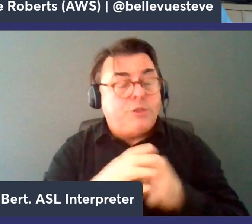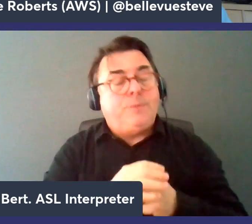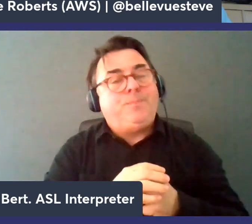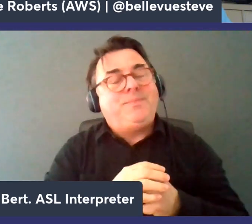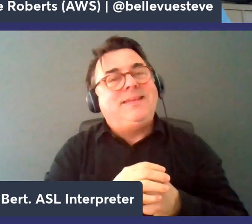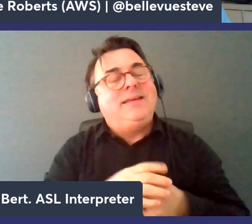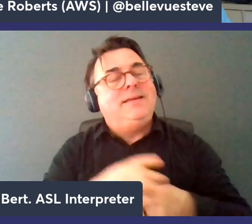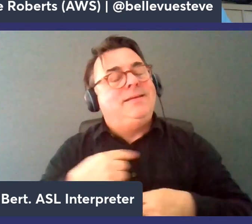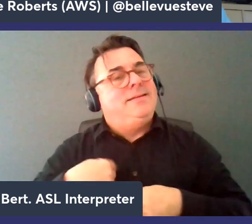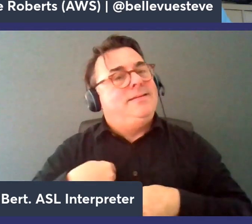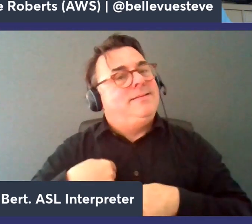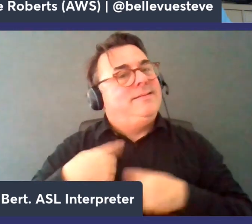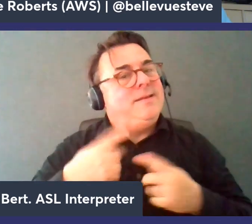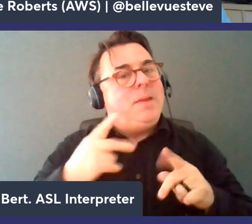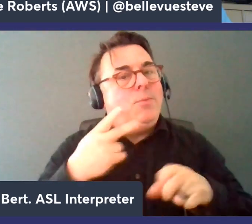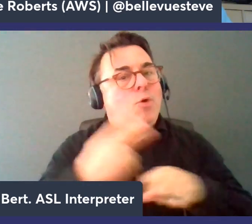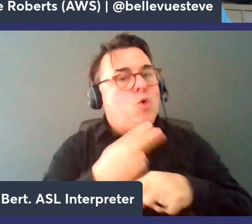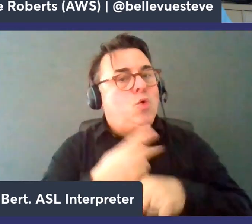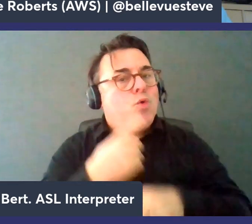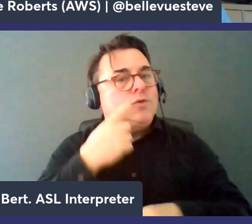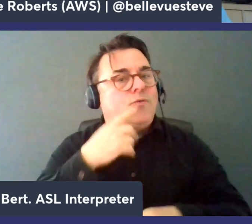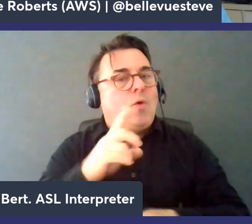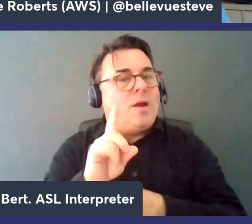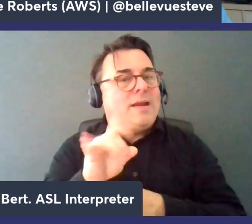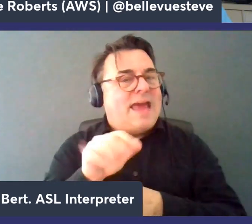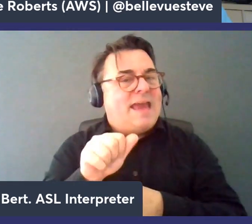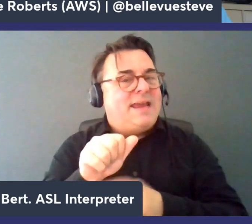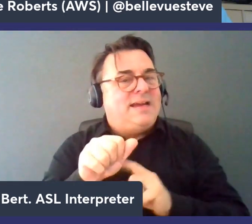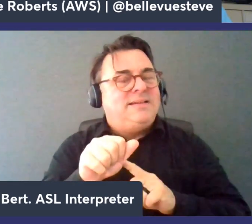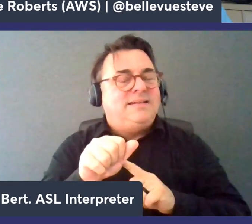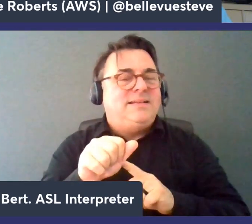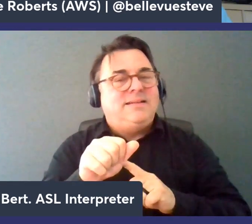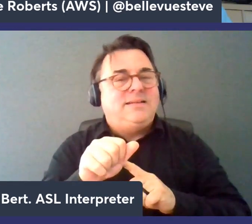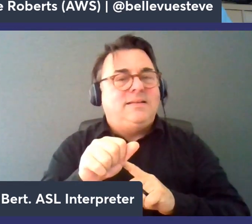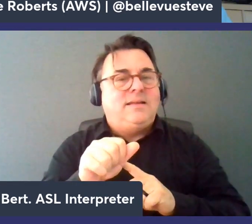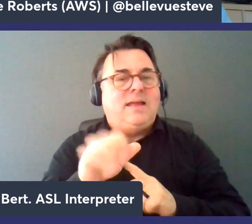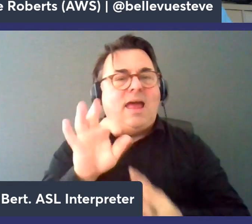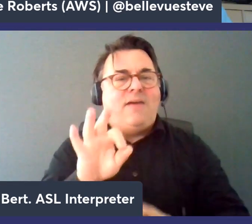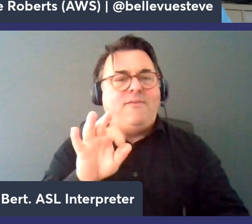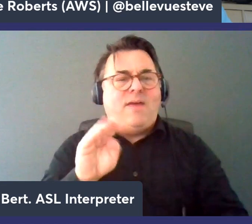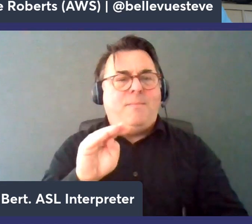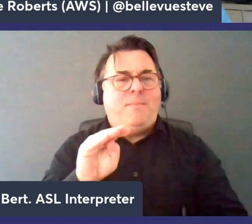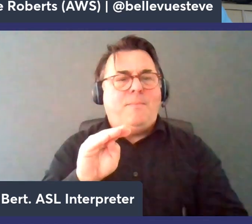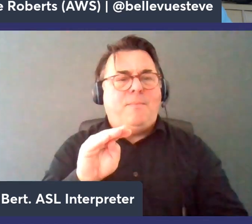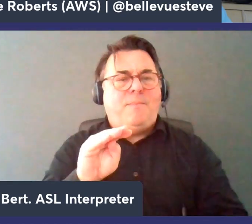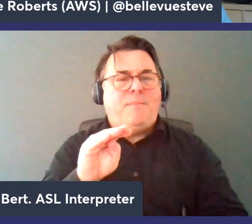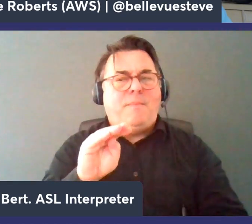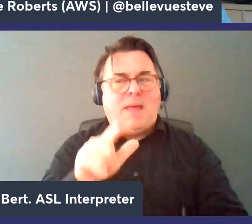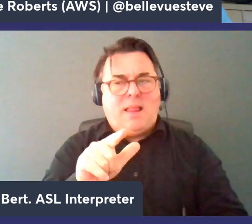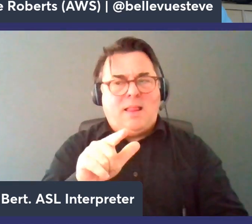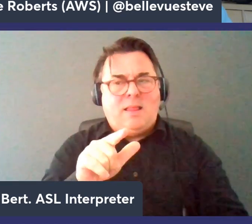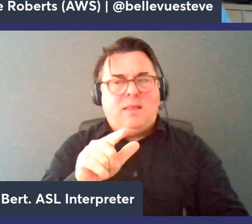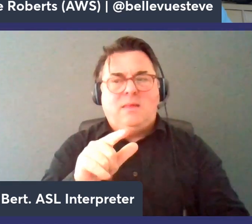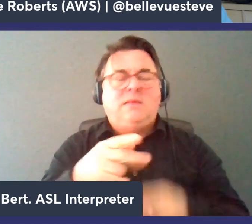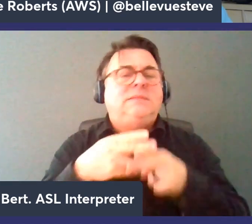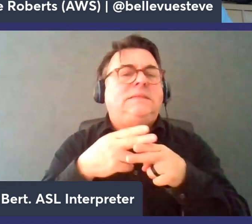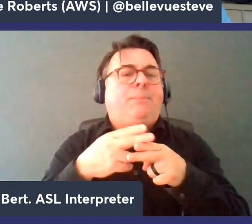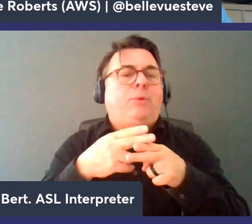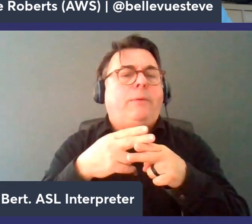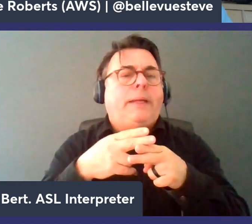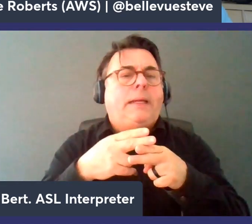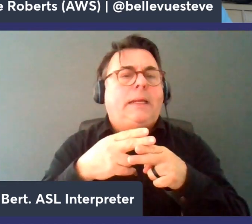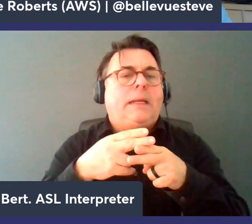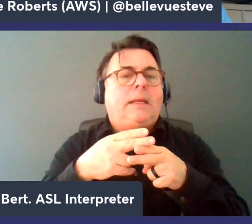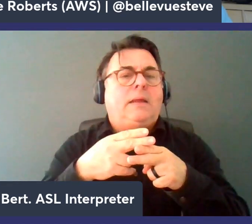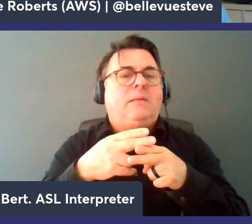people have used it for you know data that is uh you know ephemeral which uh you know is short-lived and maybe